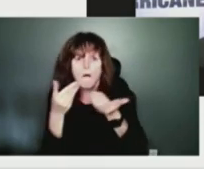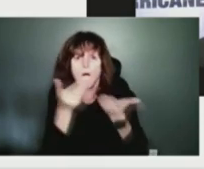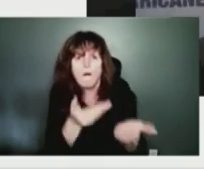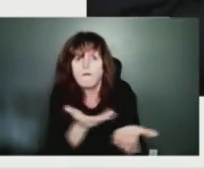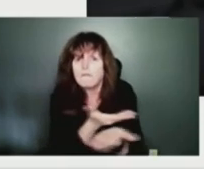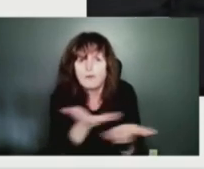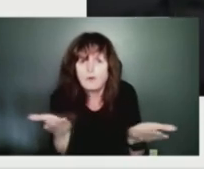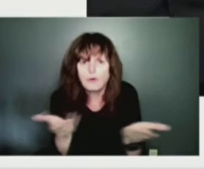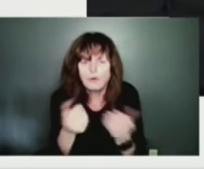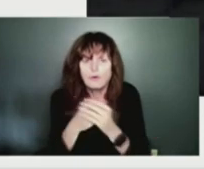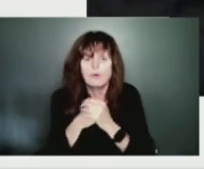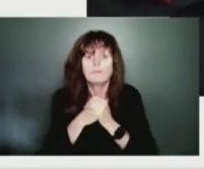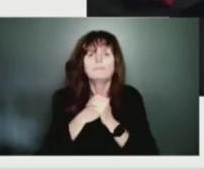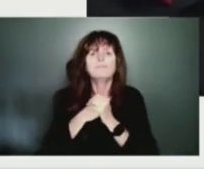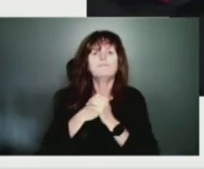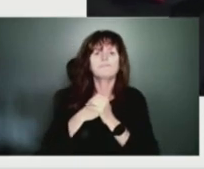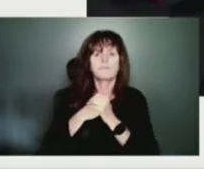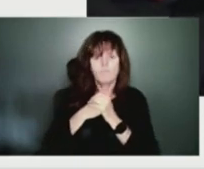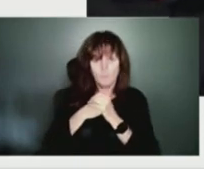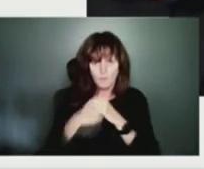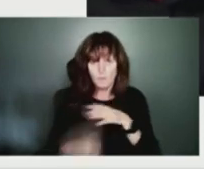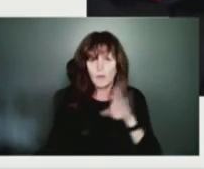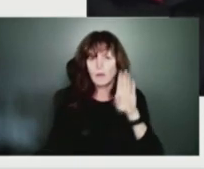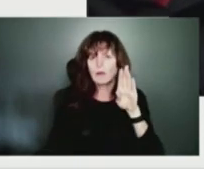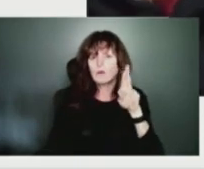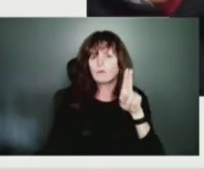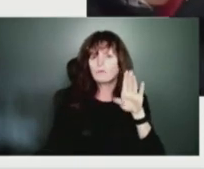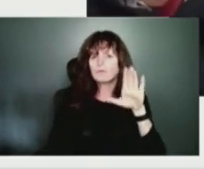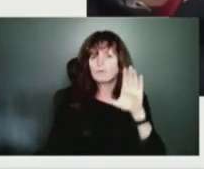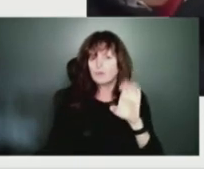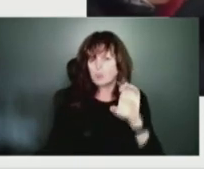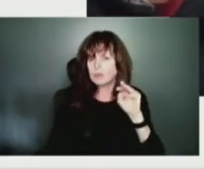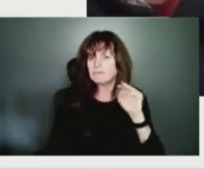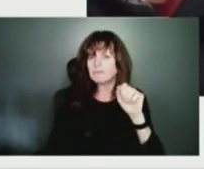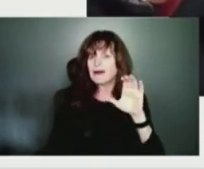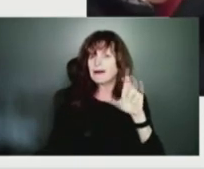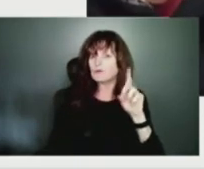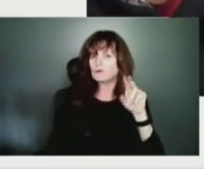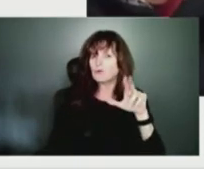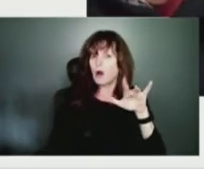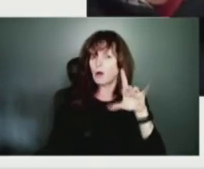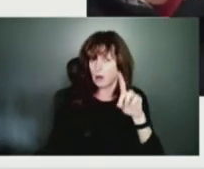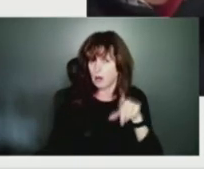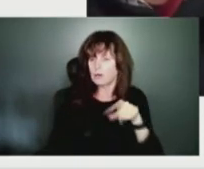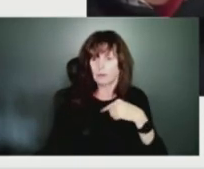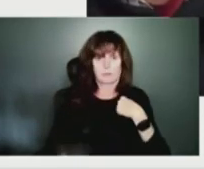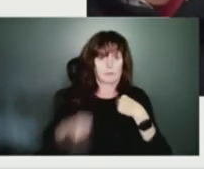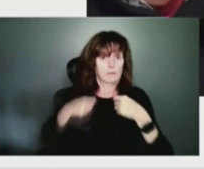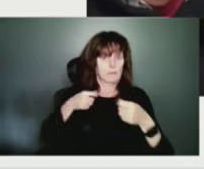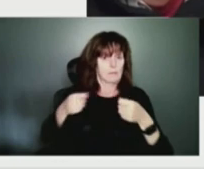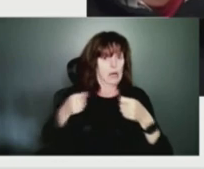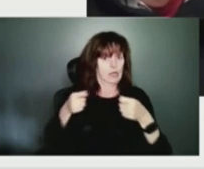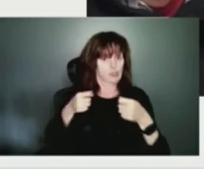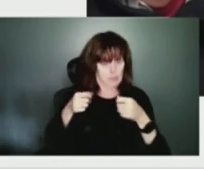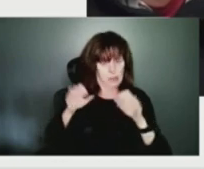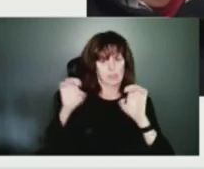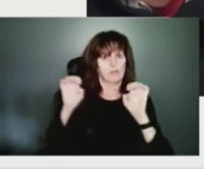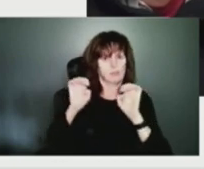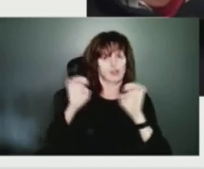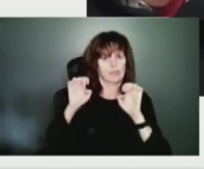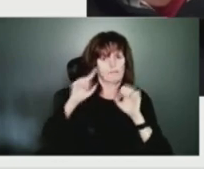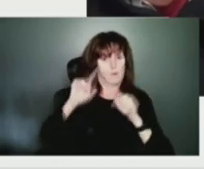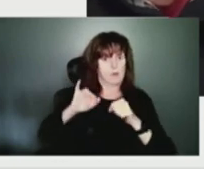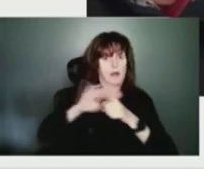Hi, it's Brooks McDonald again. I'm the Manager of Mercy Management for the Municipality. So we did confirm that